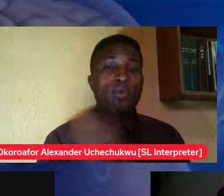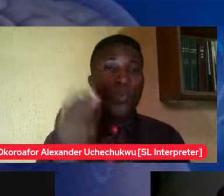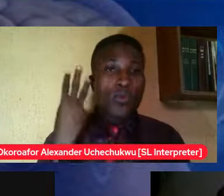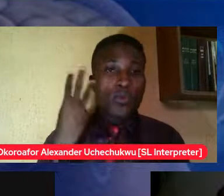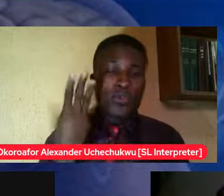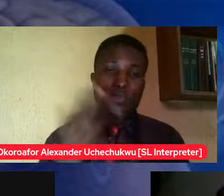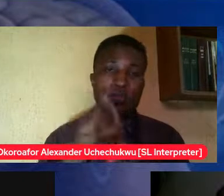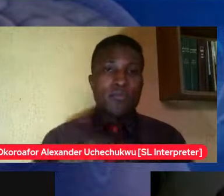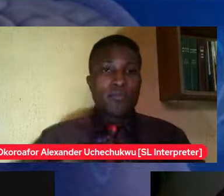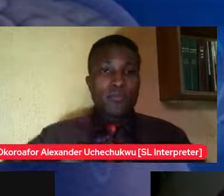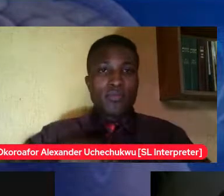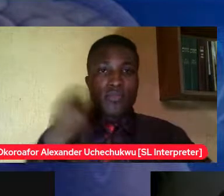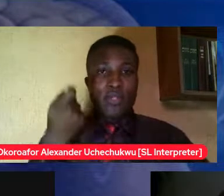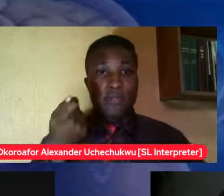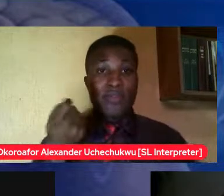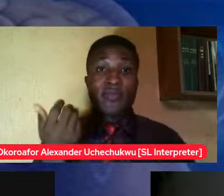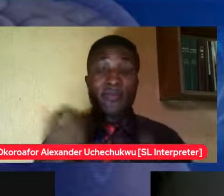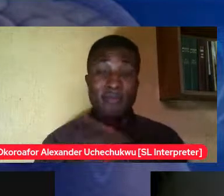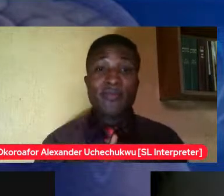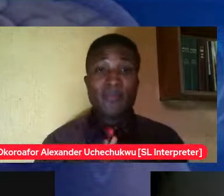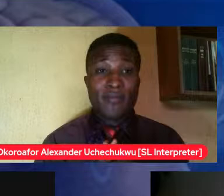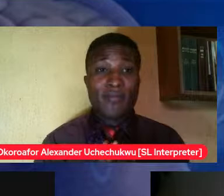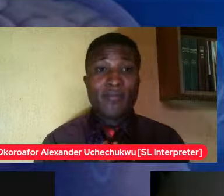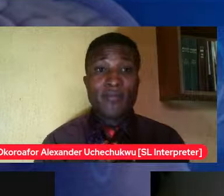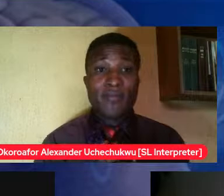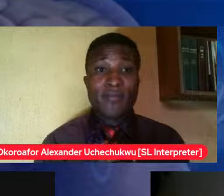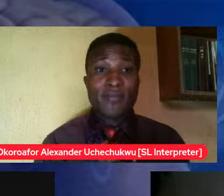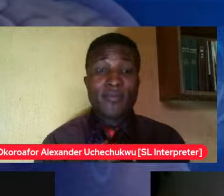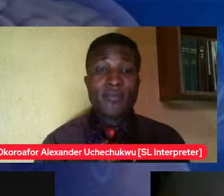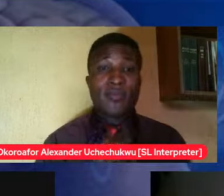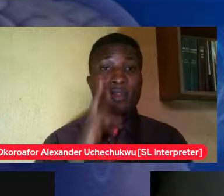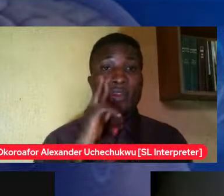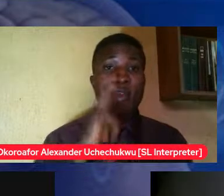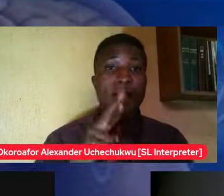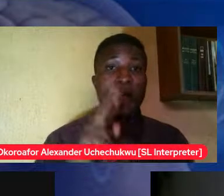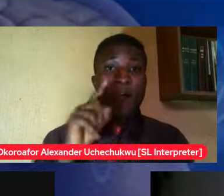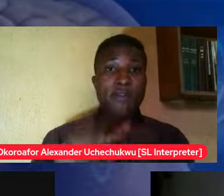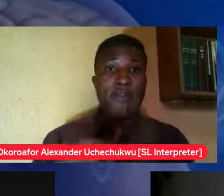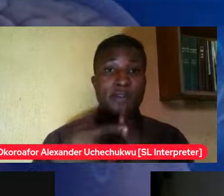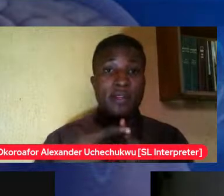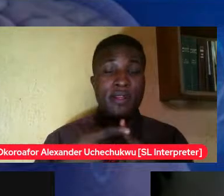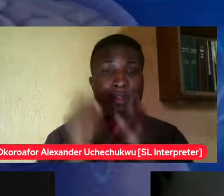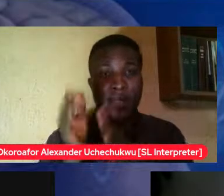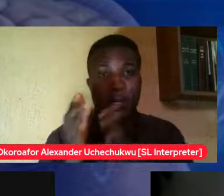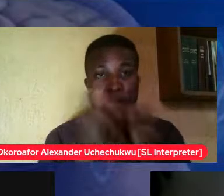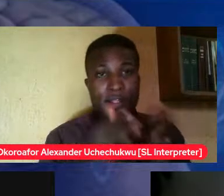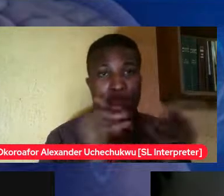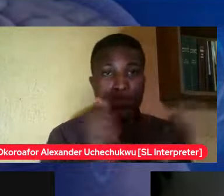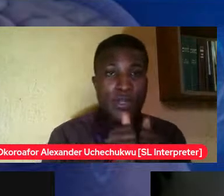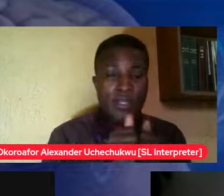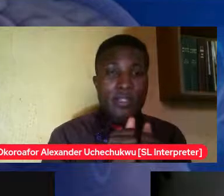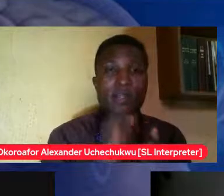her friend arranged with her elder brother to rape her that was the story